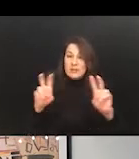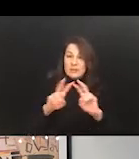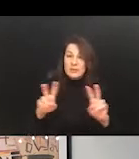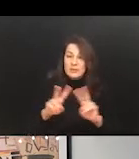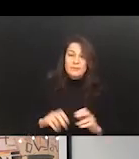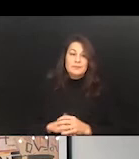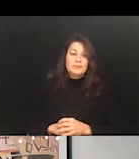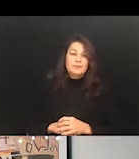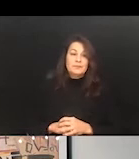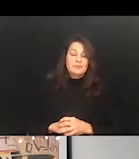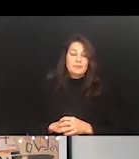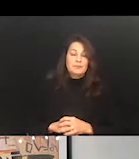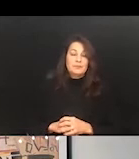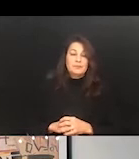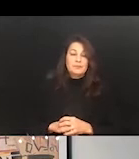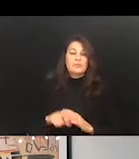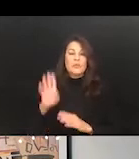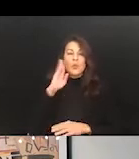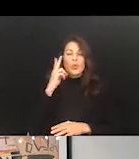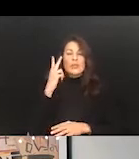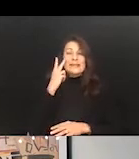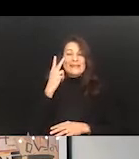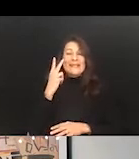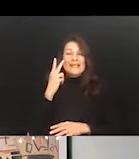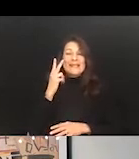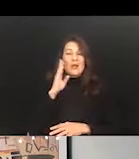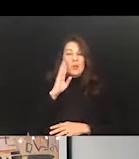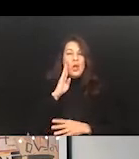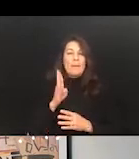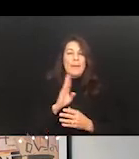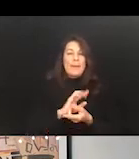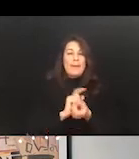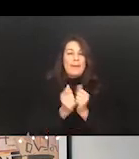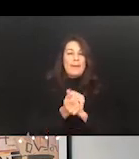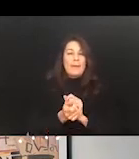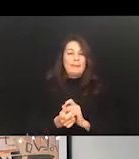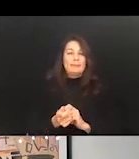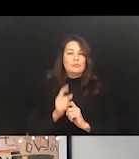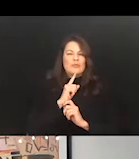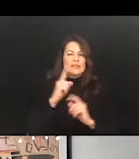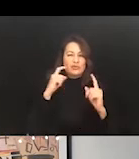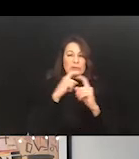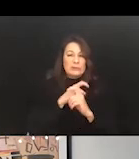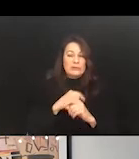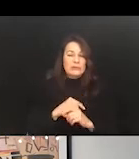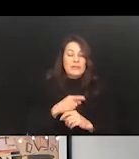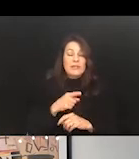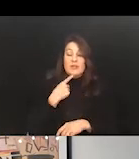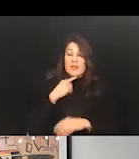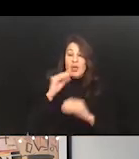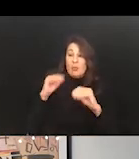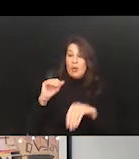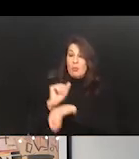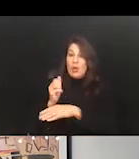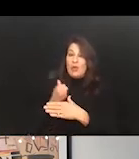is where things, as we'll see, start to get even trickier. So if you actually say that they're going to put employees through a video